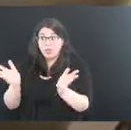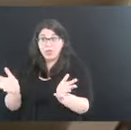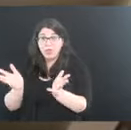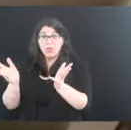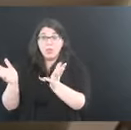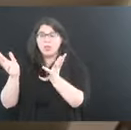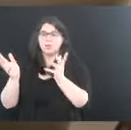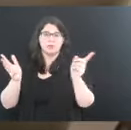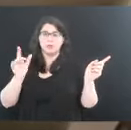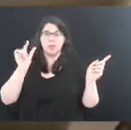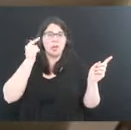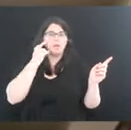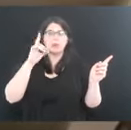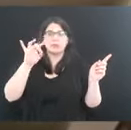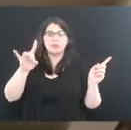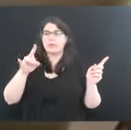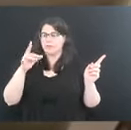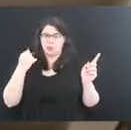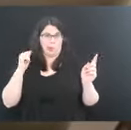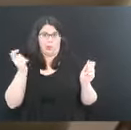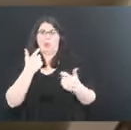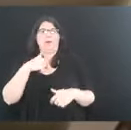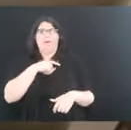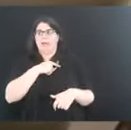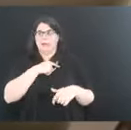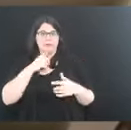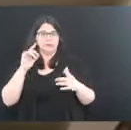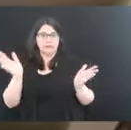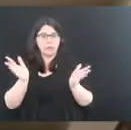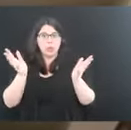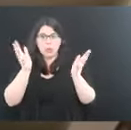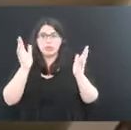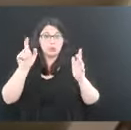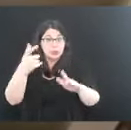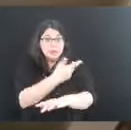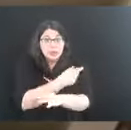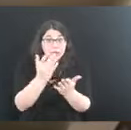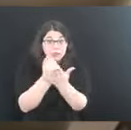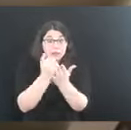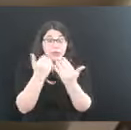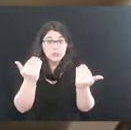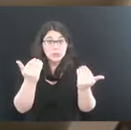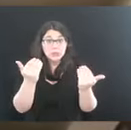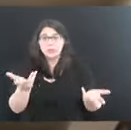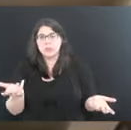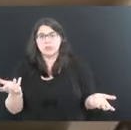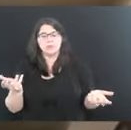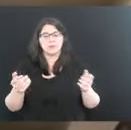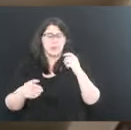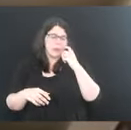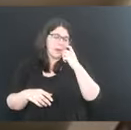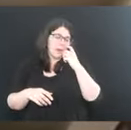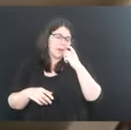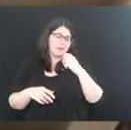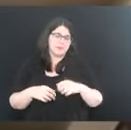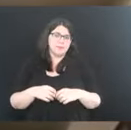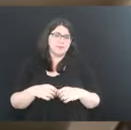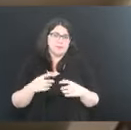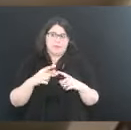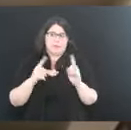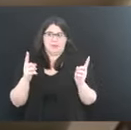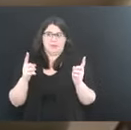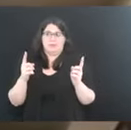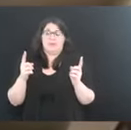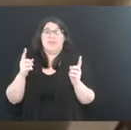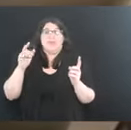governor and all of us have counseled, getting vaccinated and getting the booster doses are going to bring